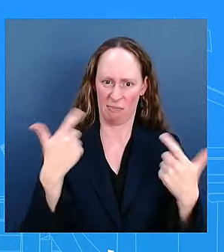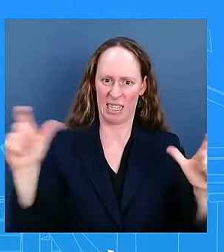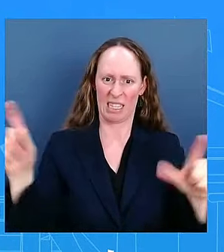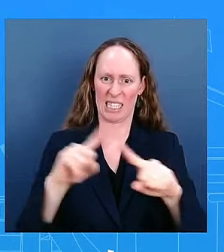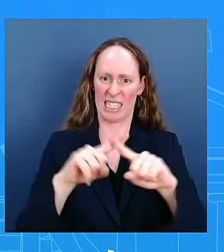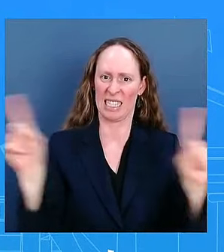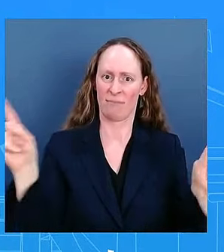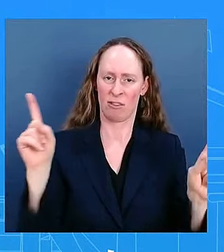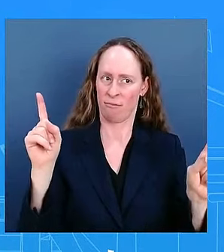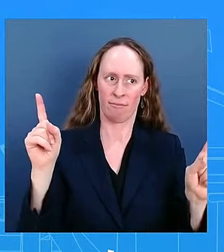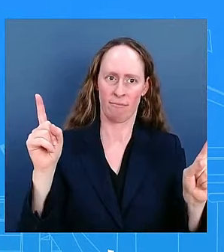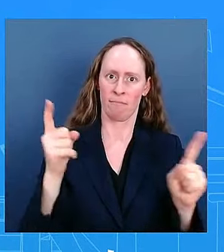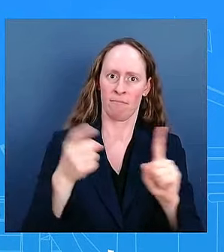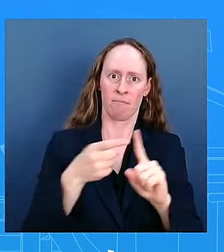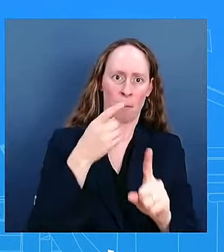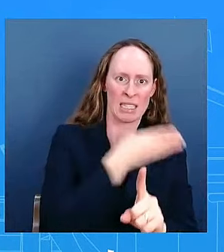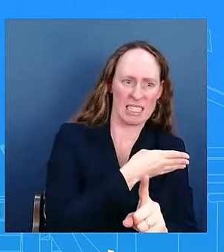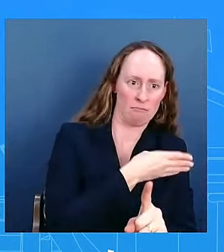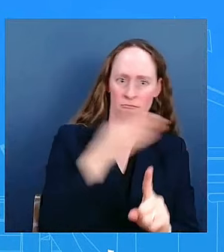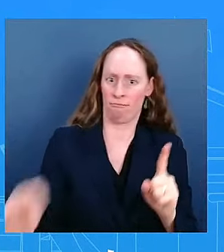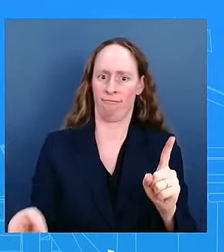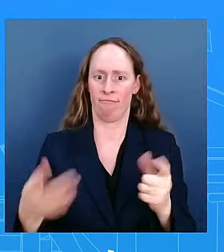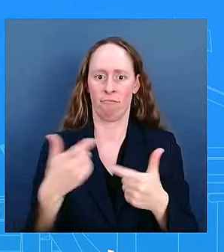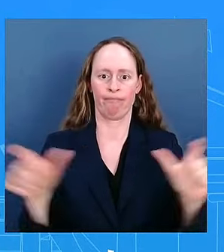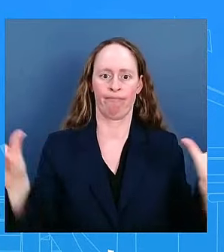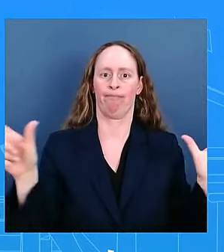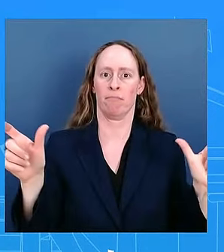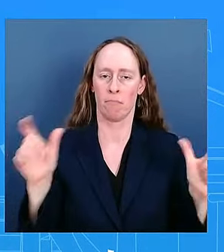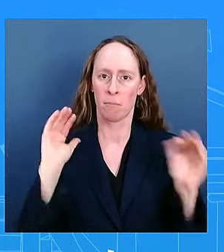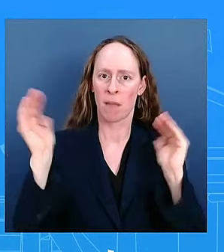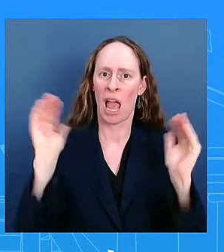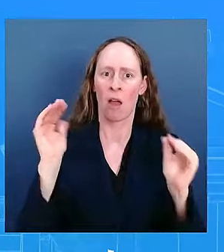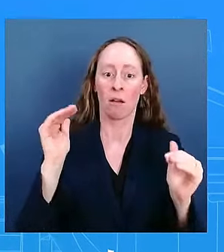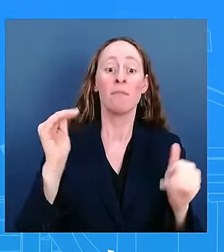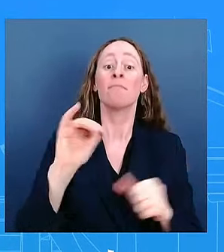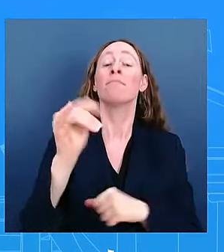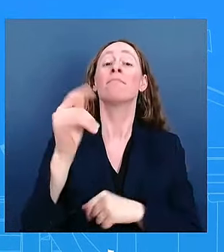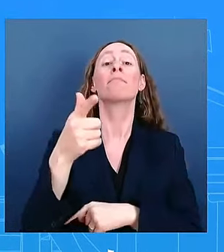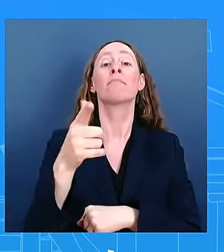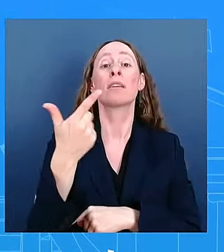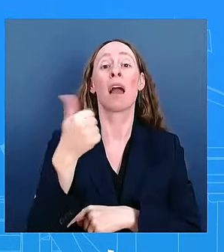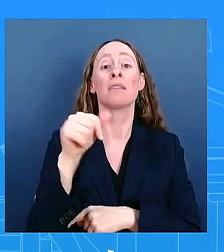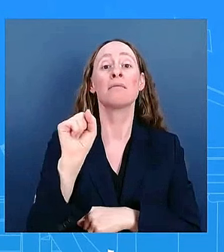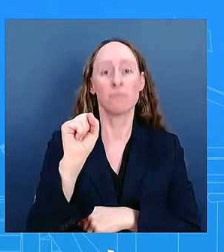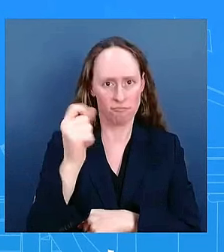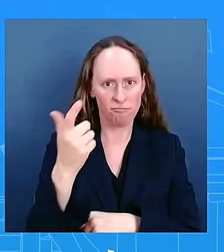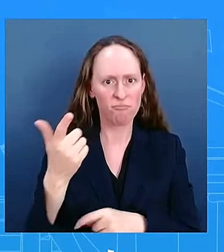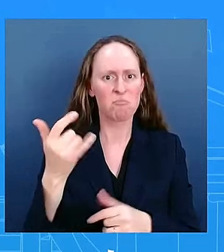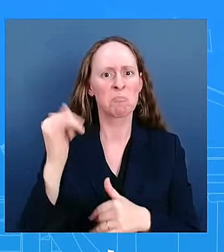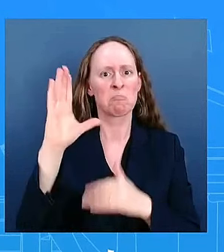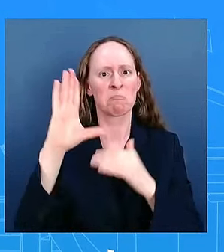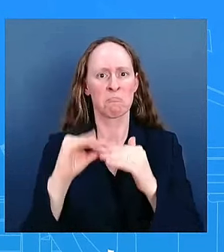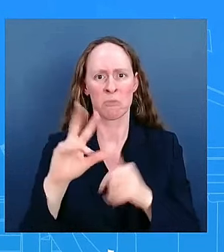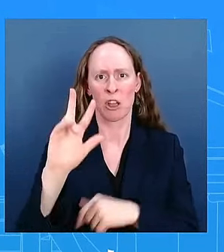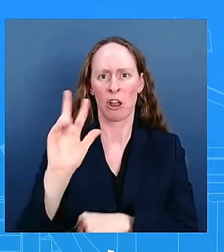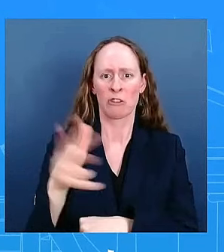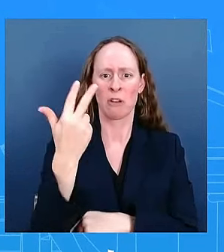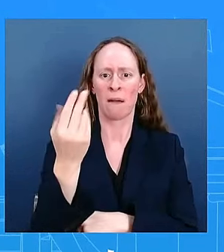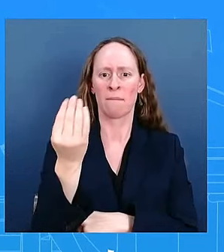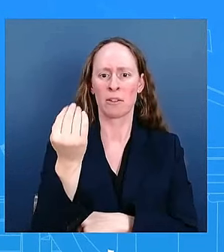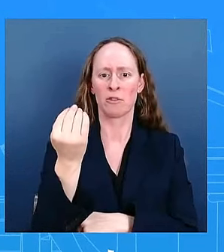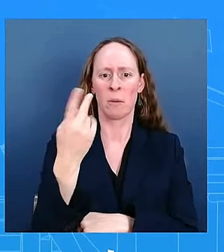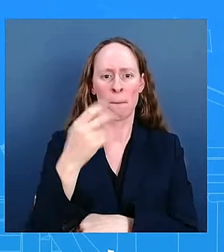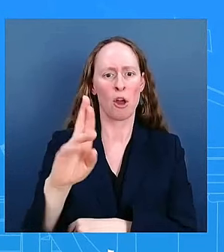this morning was three dollars and fourteen cents per gallon and is below three dollars per gallon in 20 states these data are